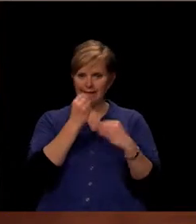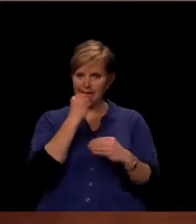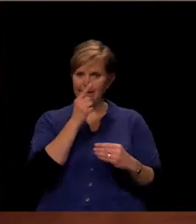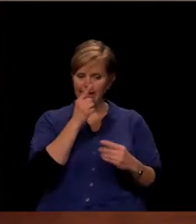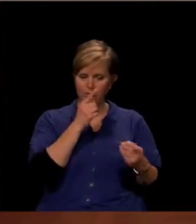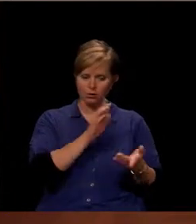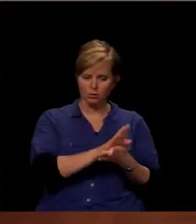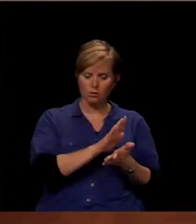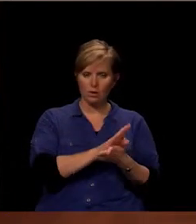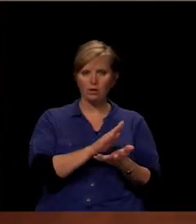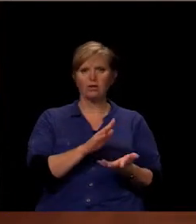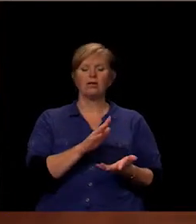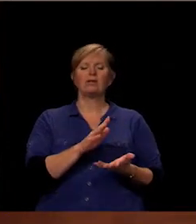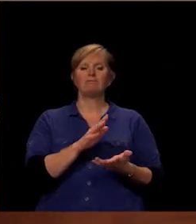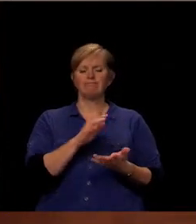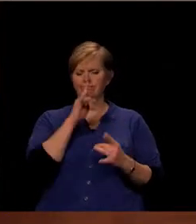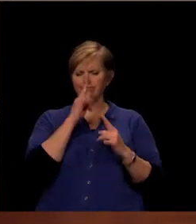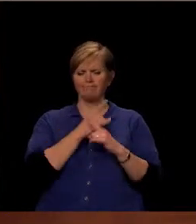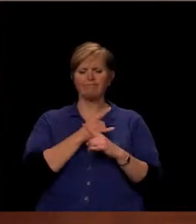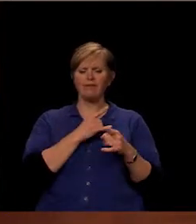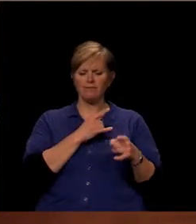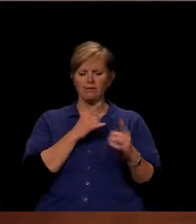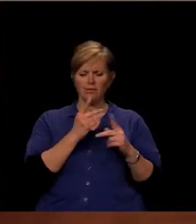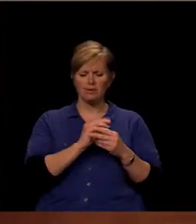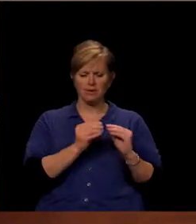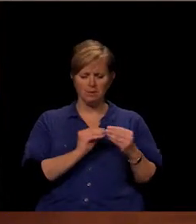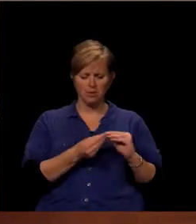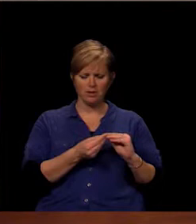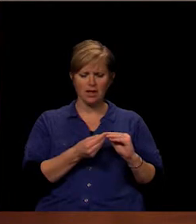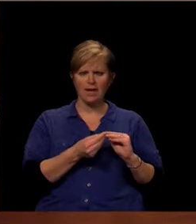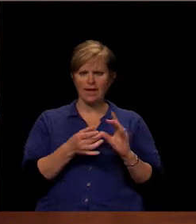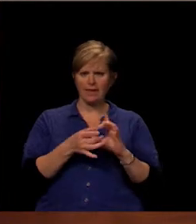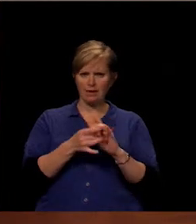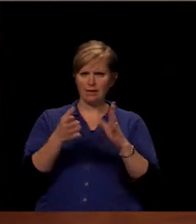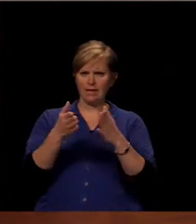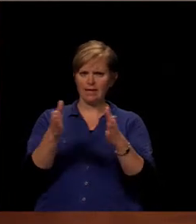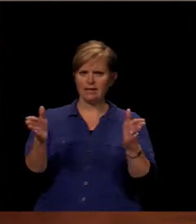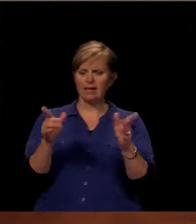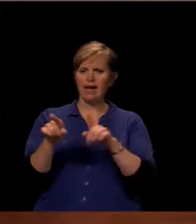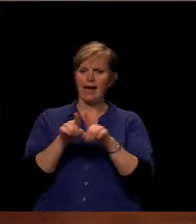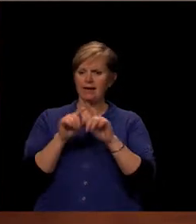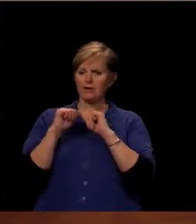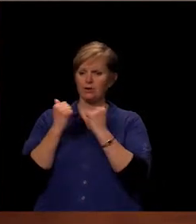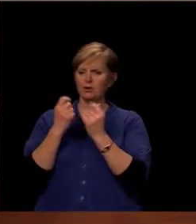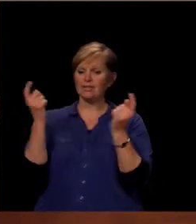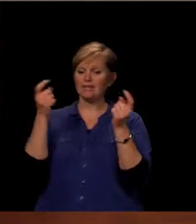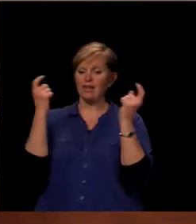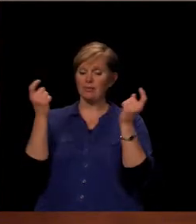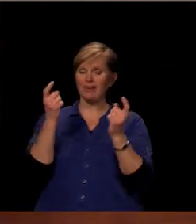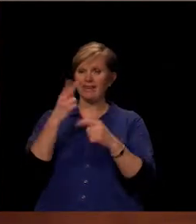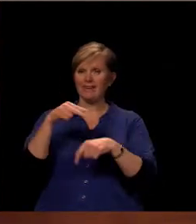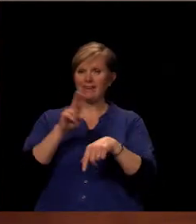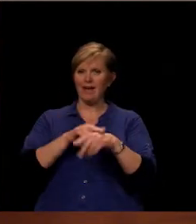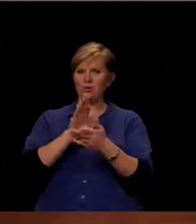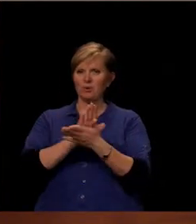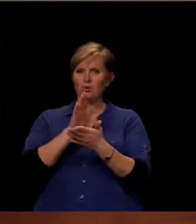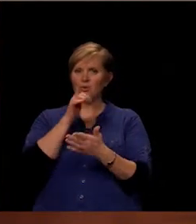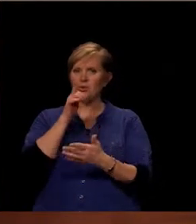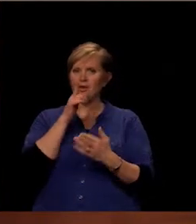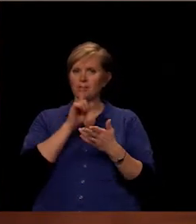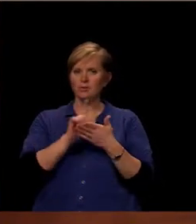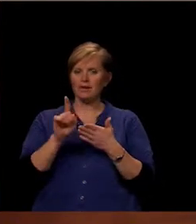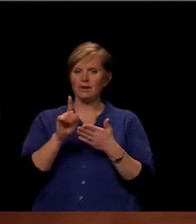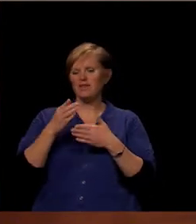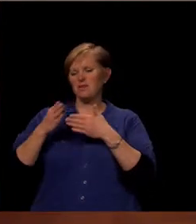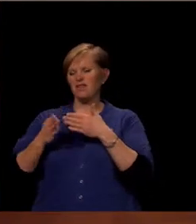The irony of these devastating figures is they were released as the association celebrated National School Lunch Week. This was at the end of